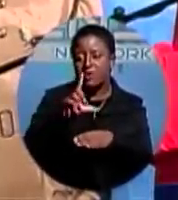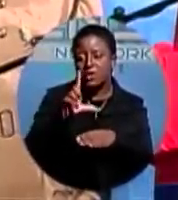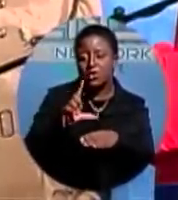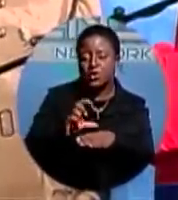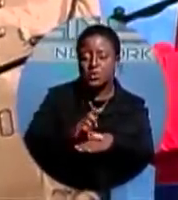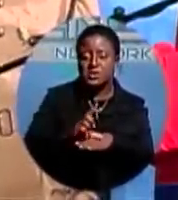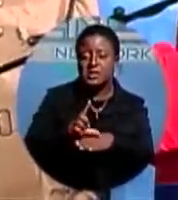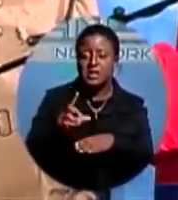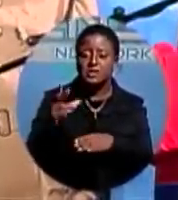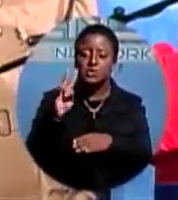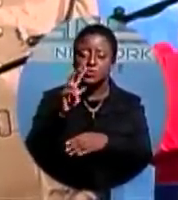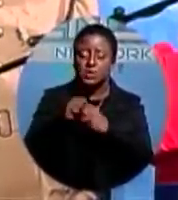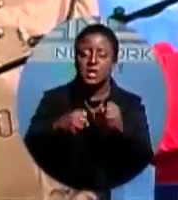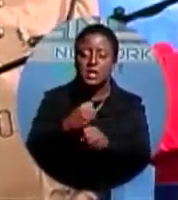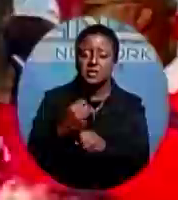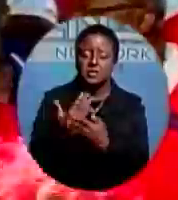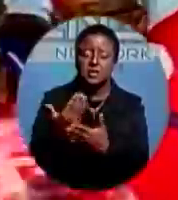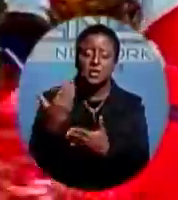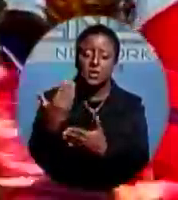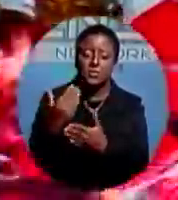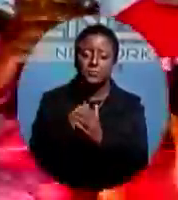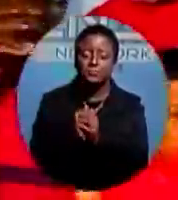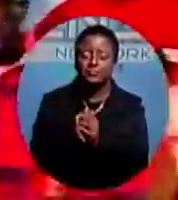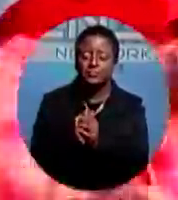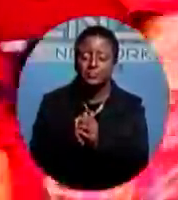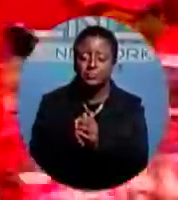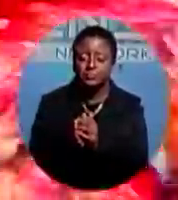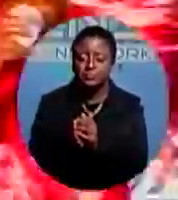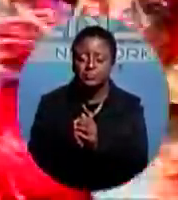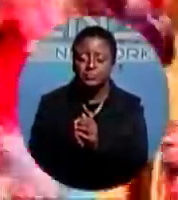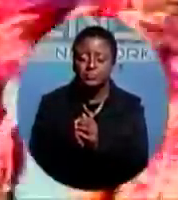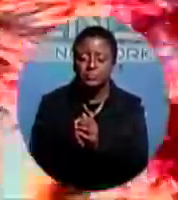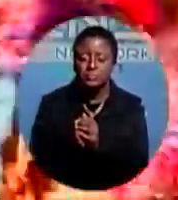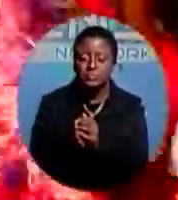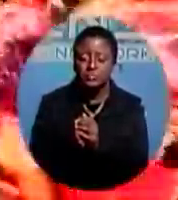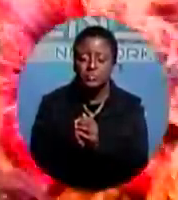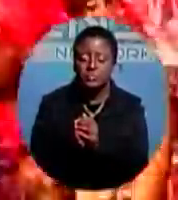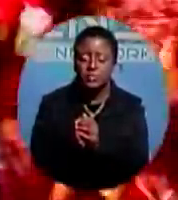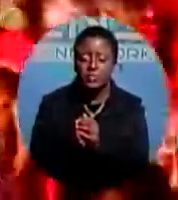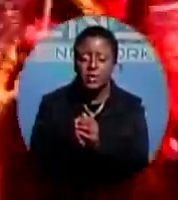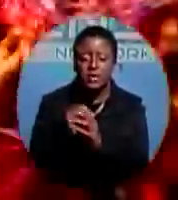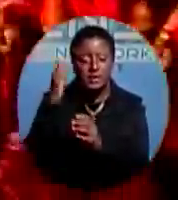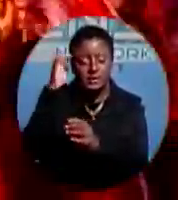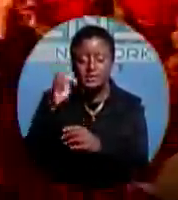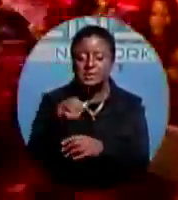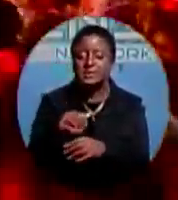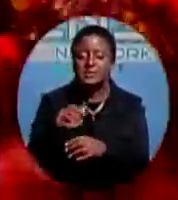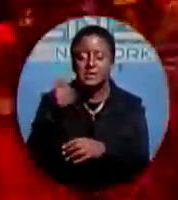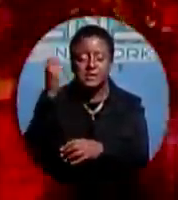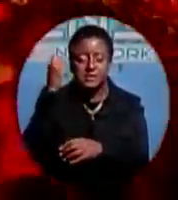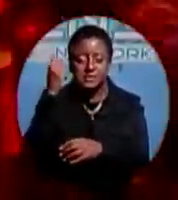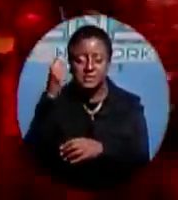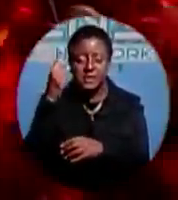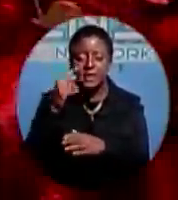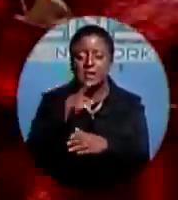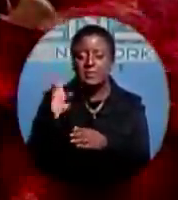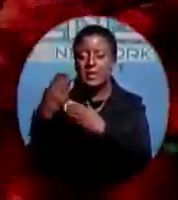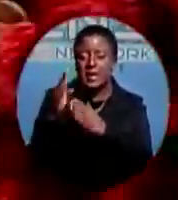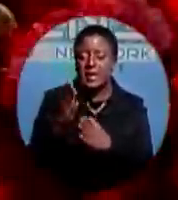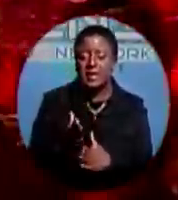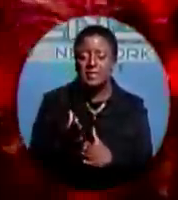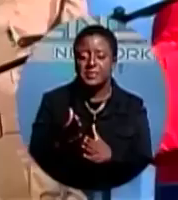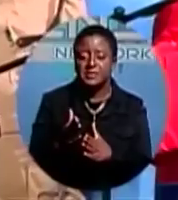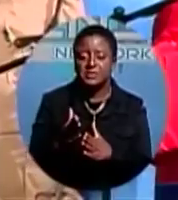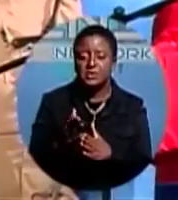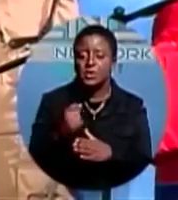then turned to the government's efforts to provide relief for Bahamians struggling to pay mortgage or those who have either lost their homes or in the process of losing them. He says